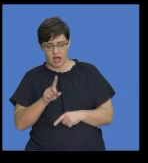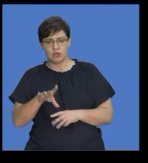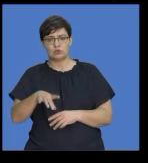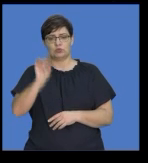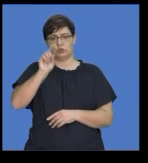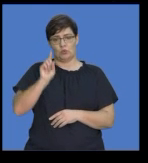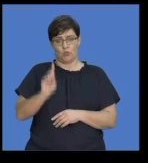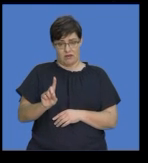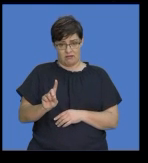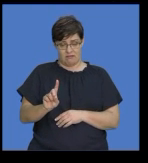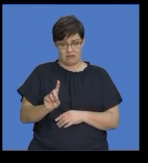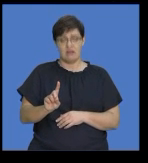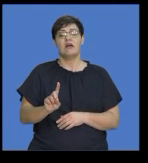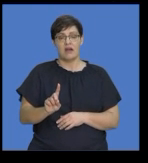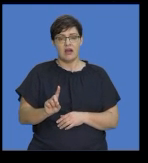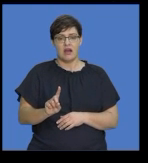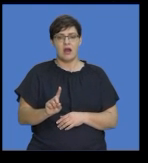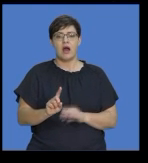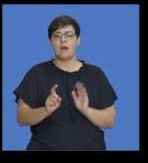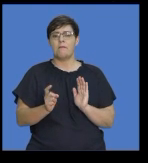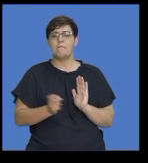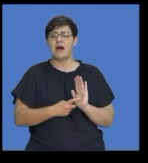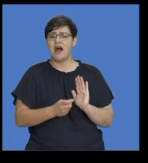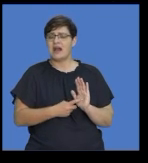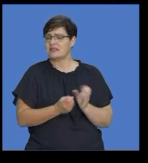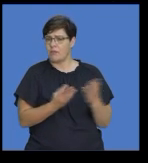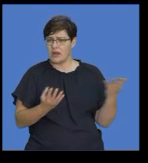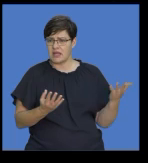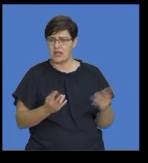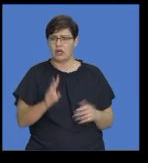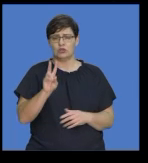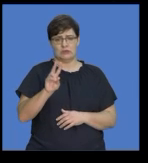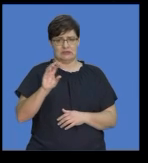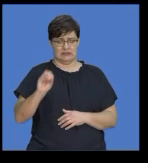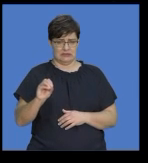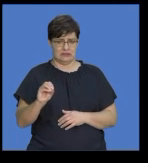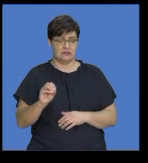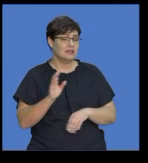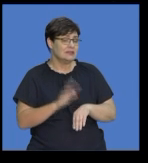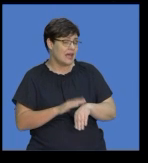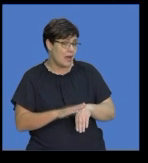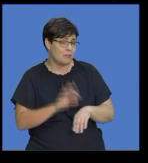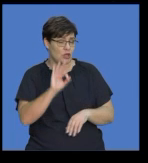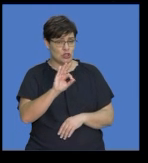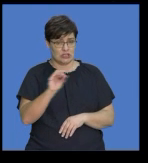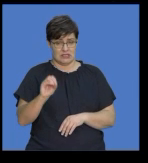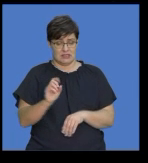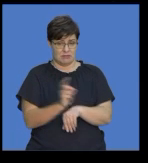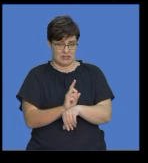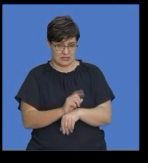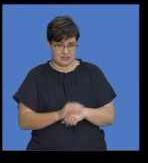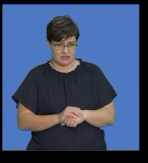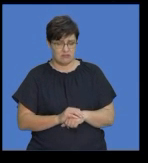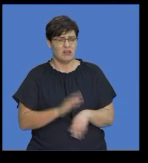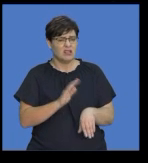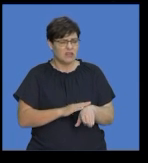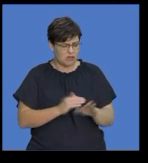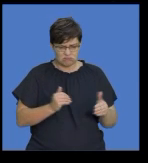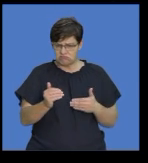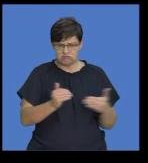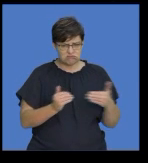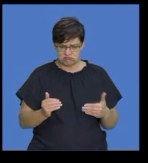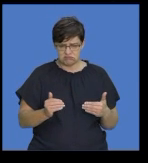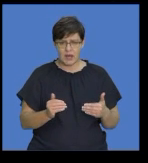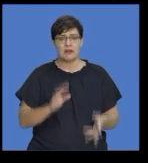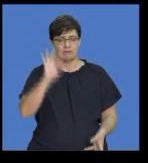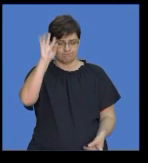20 marks allocated to the one question. 30 minutes for this section. If you allocate your time properly we will obviously